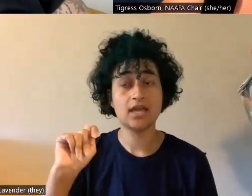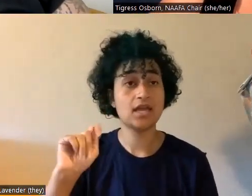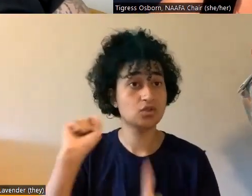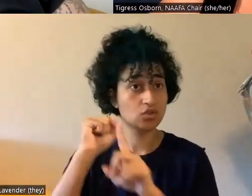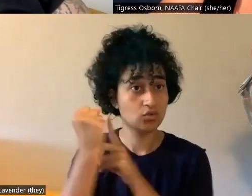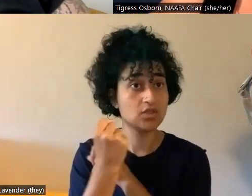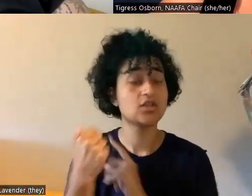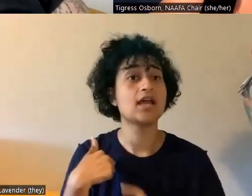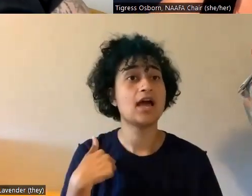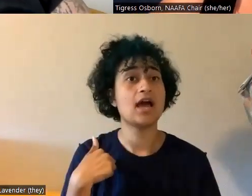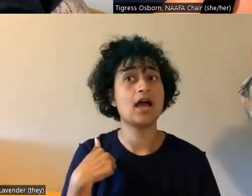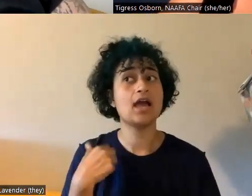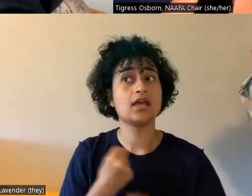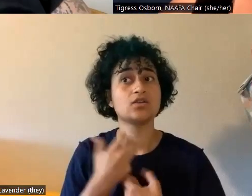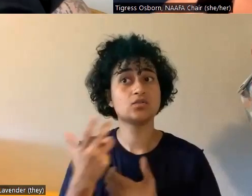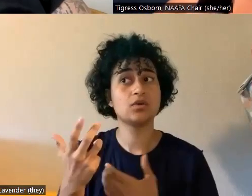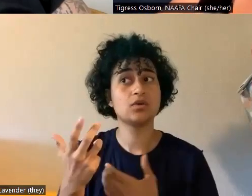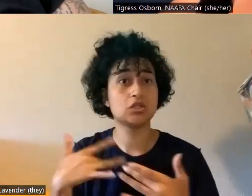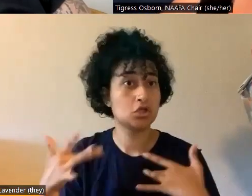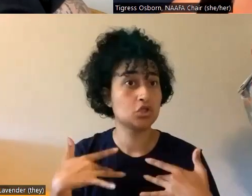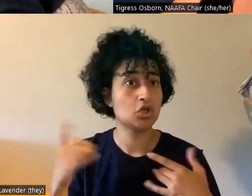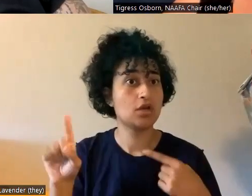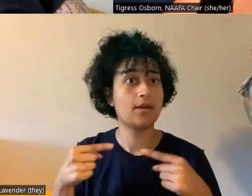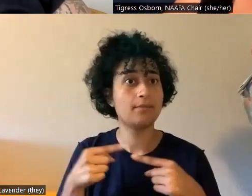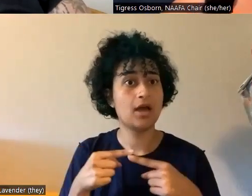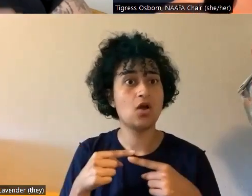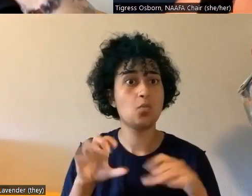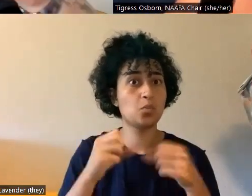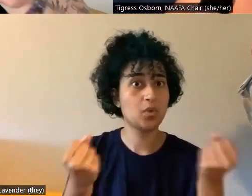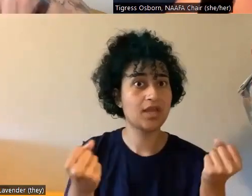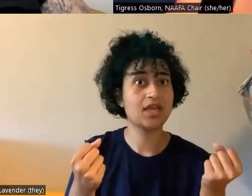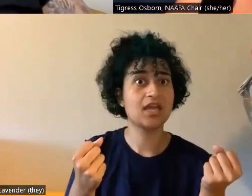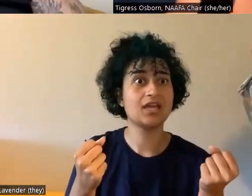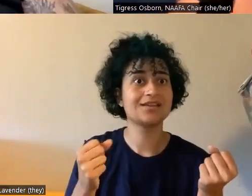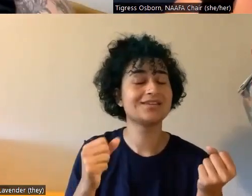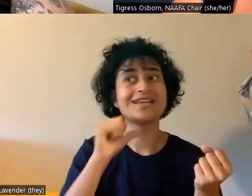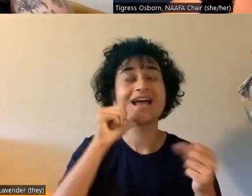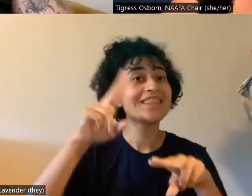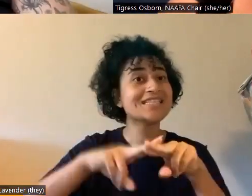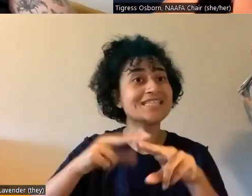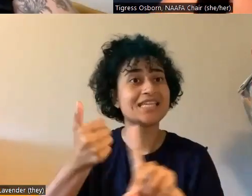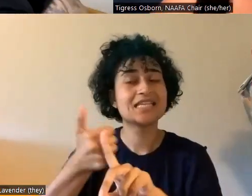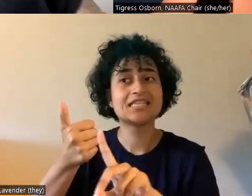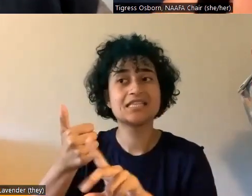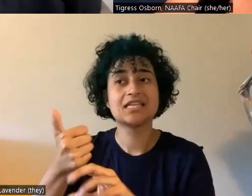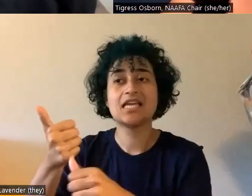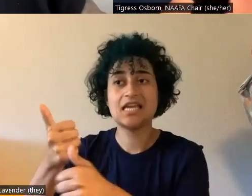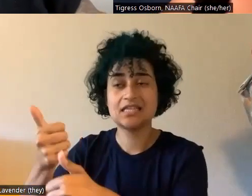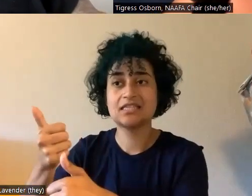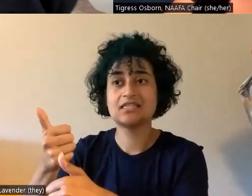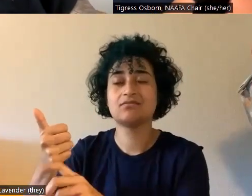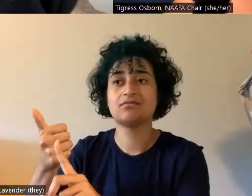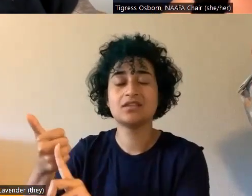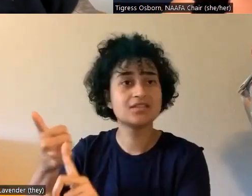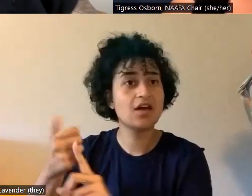breaking and, and, um, and toilet seat hinges, especially breaking, not the seat itself, but those plastic hinges. So I have seat with